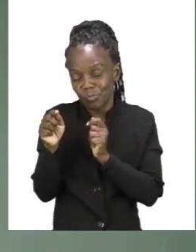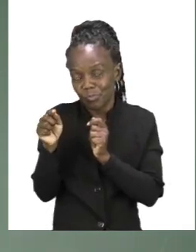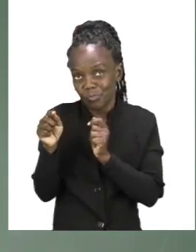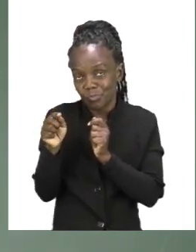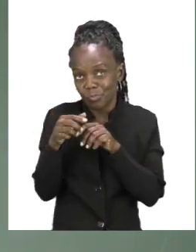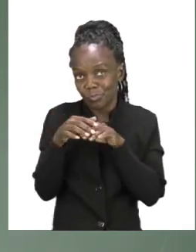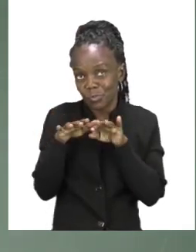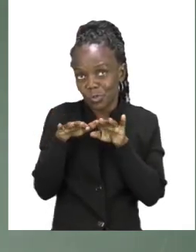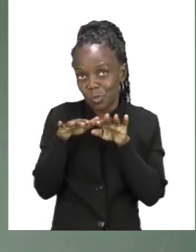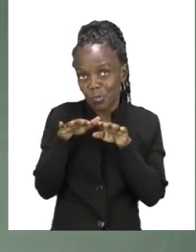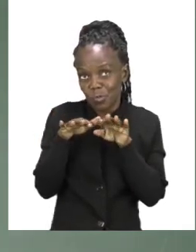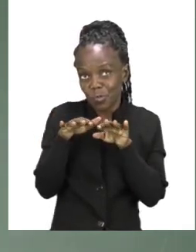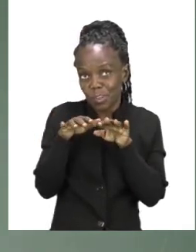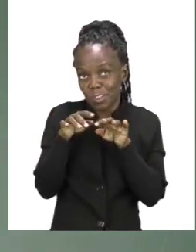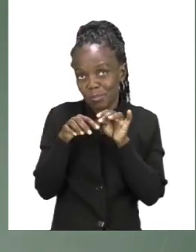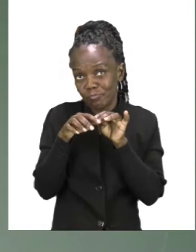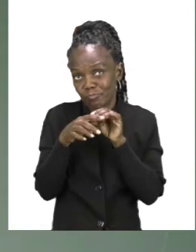and her toes.